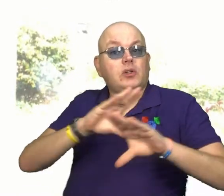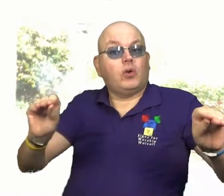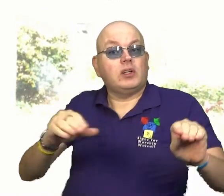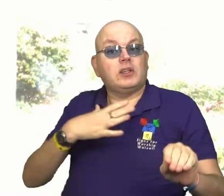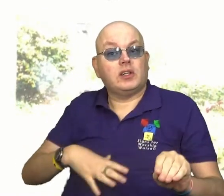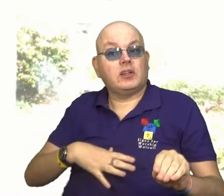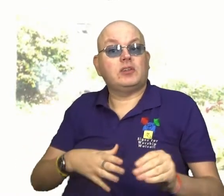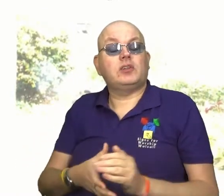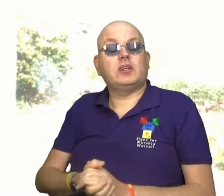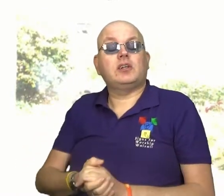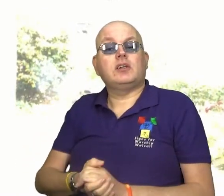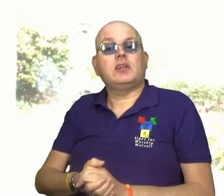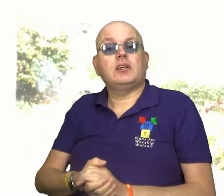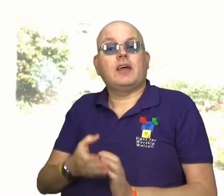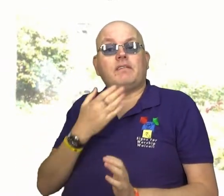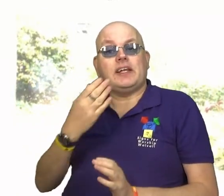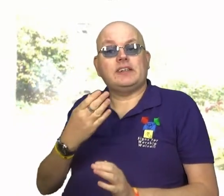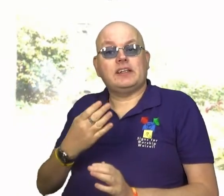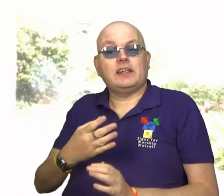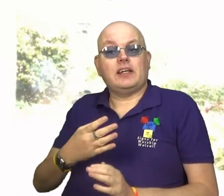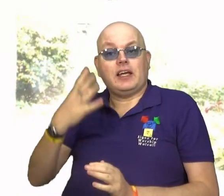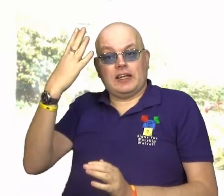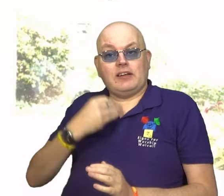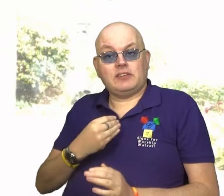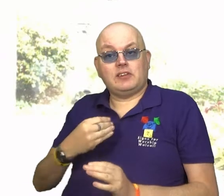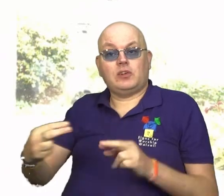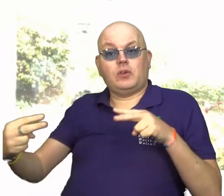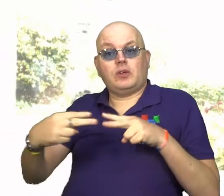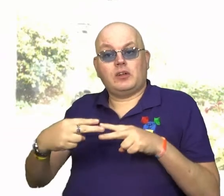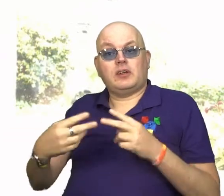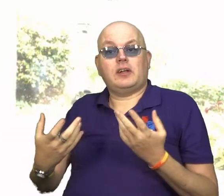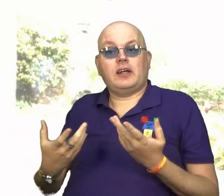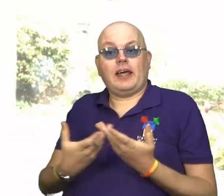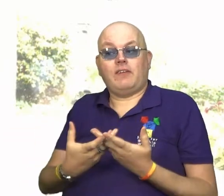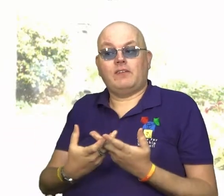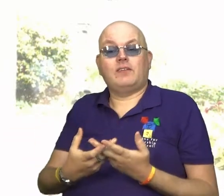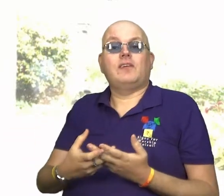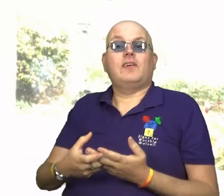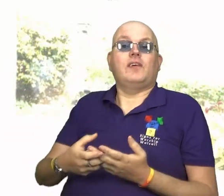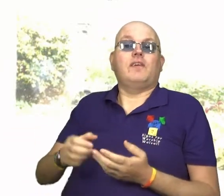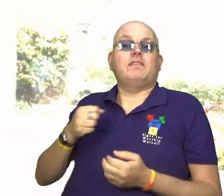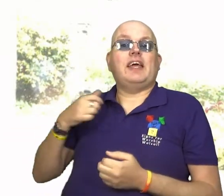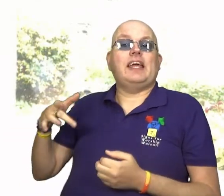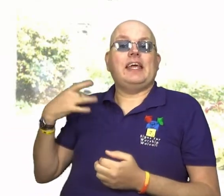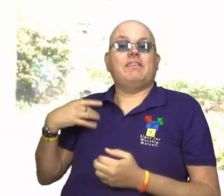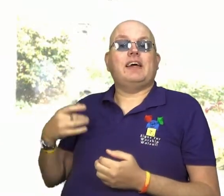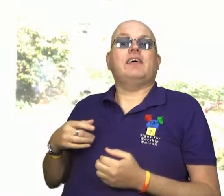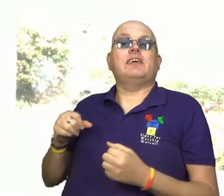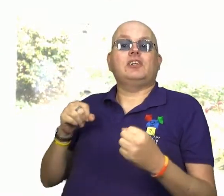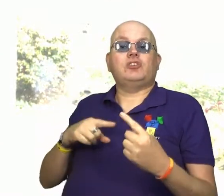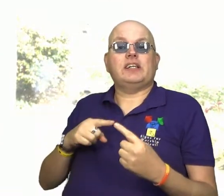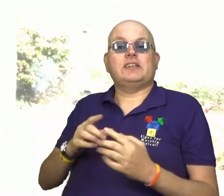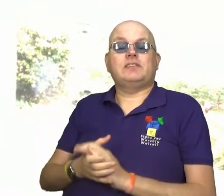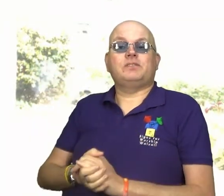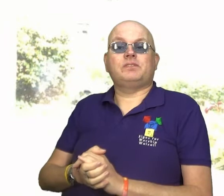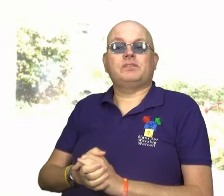at some point in the near future, then please do get in touch with me at curate at stmatthewswalsall.co